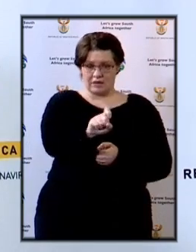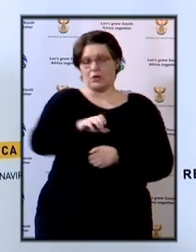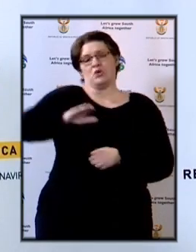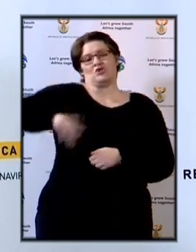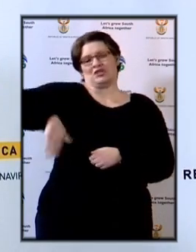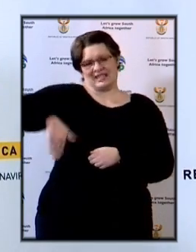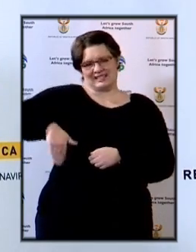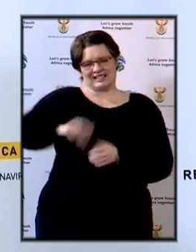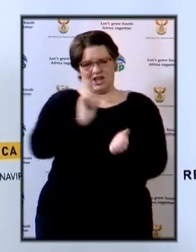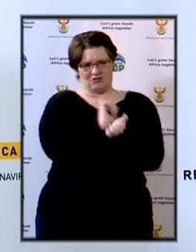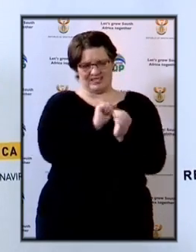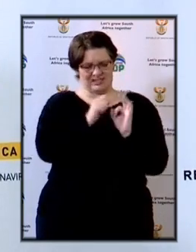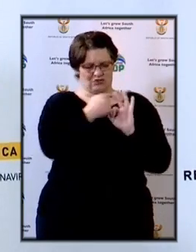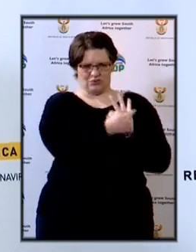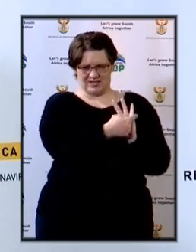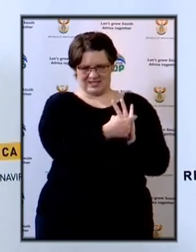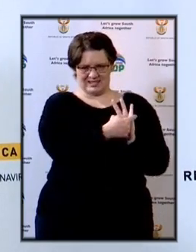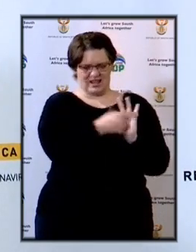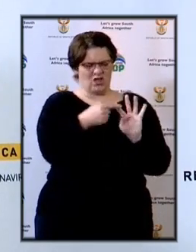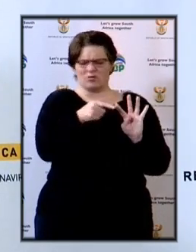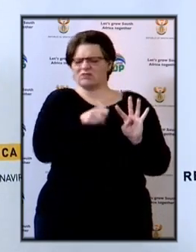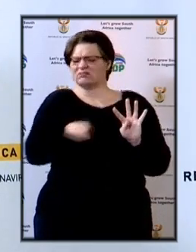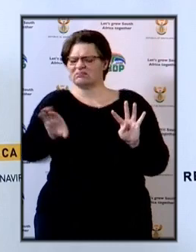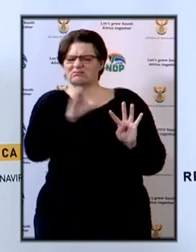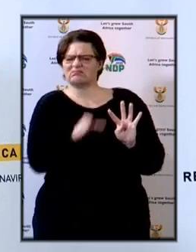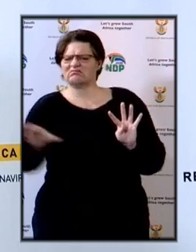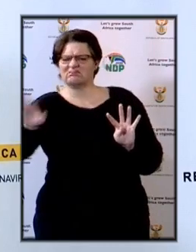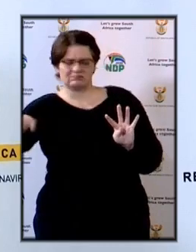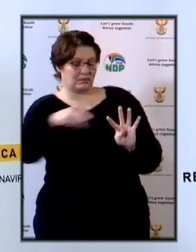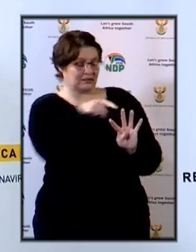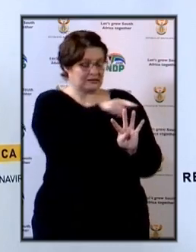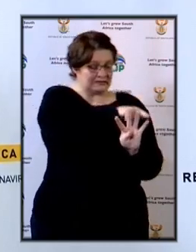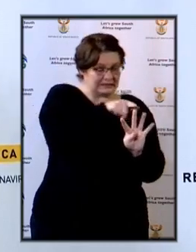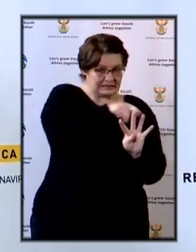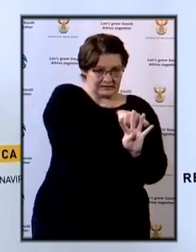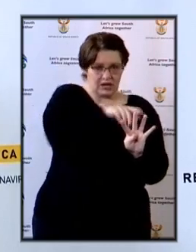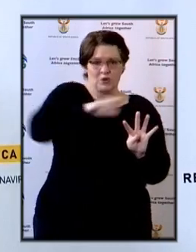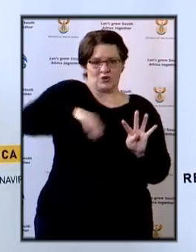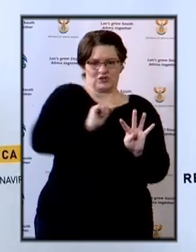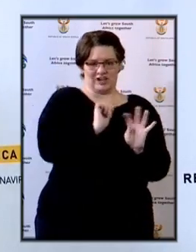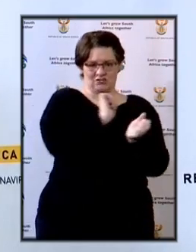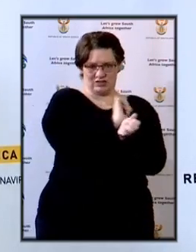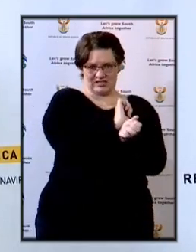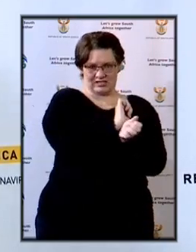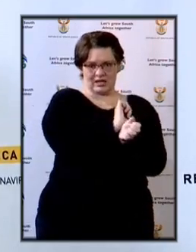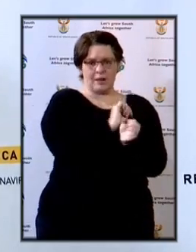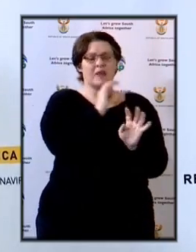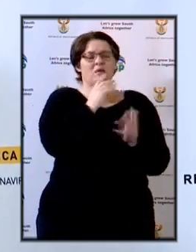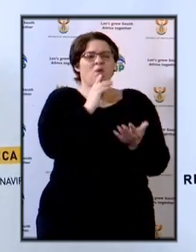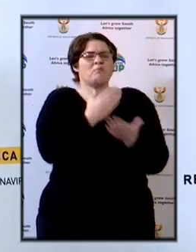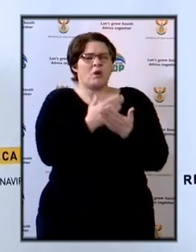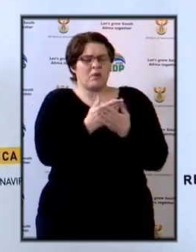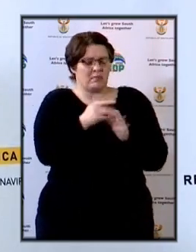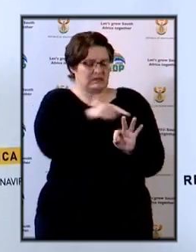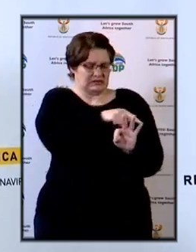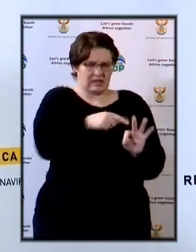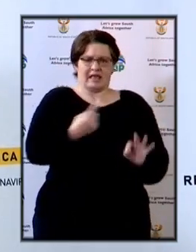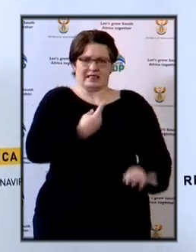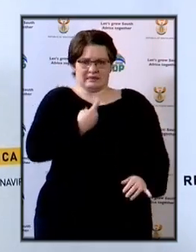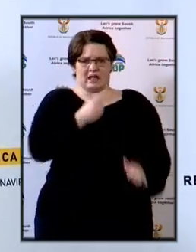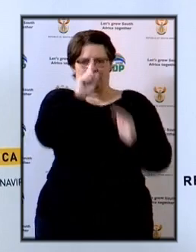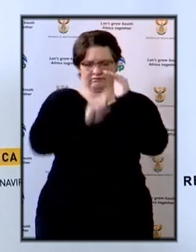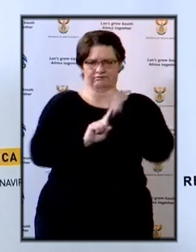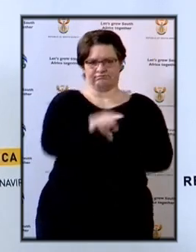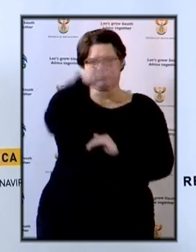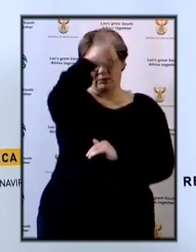not yet been arrested, but that is not resistance. We will probably, they will probably be handing